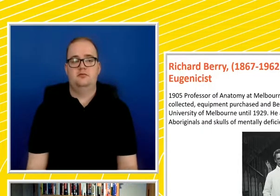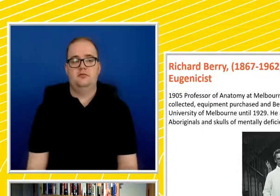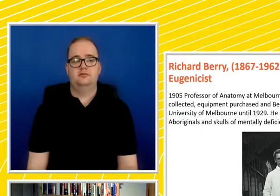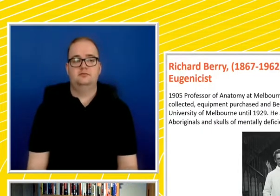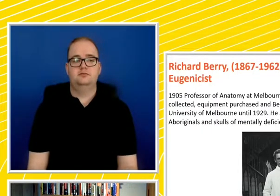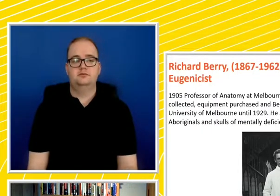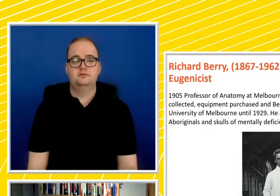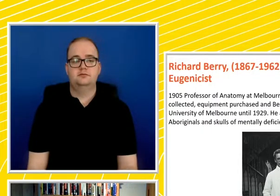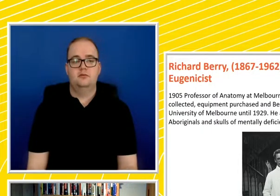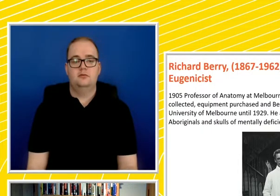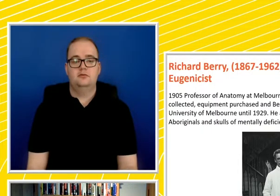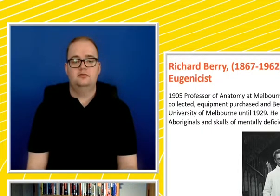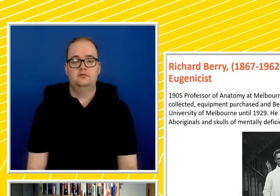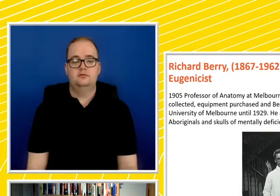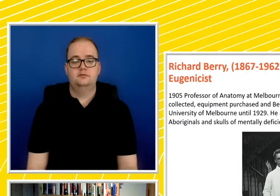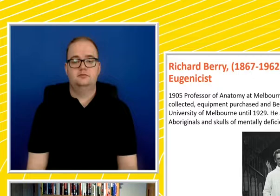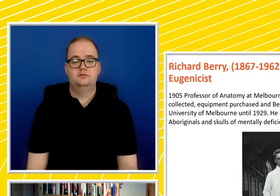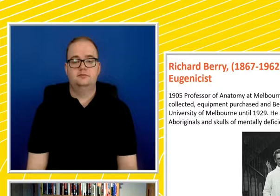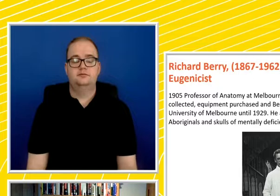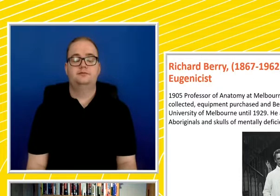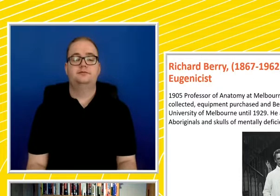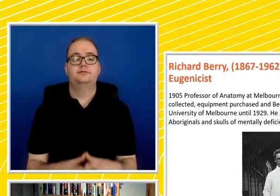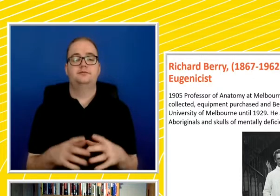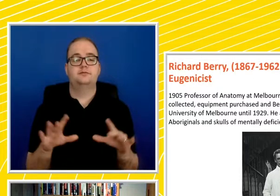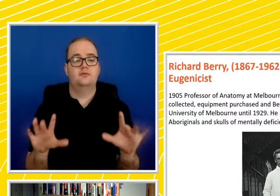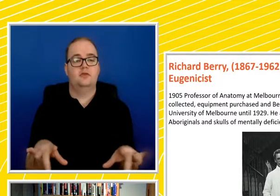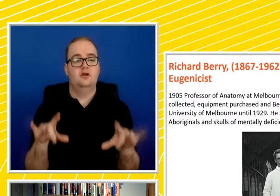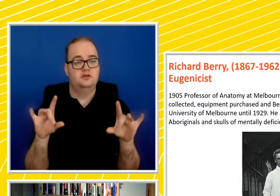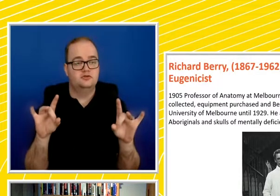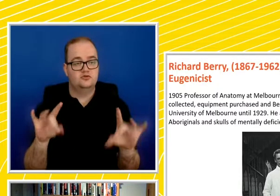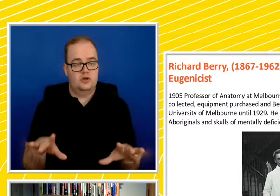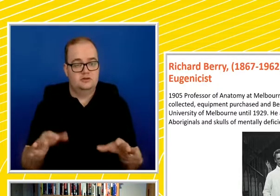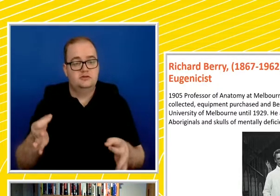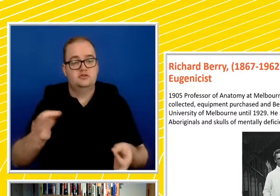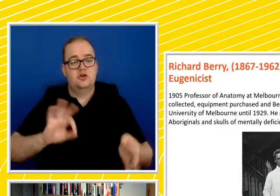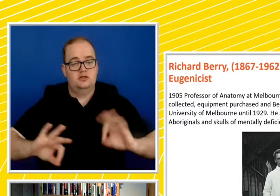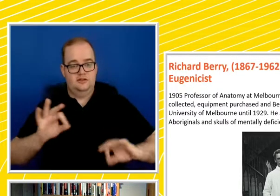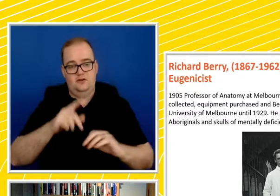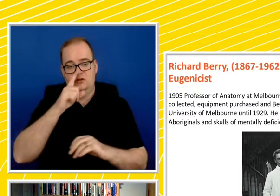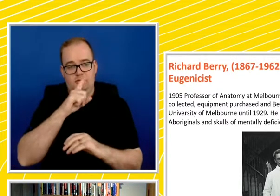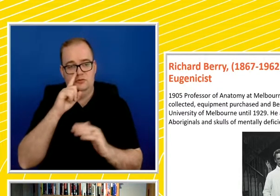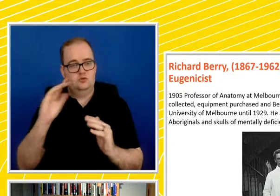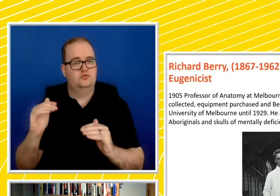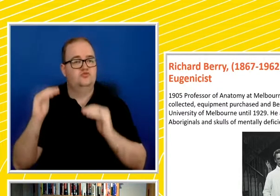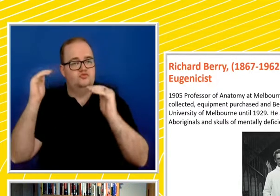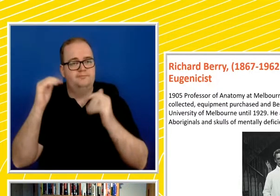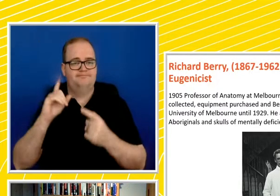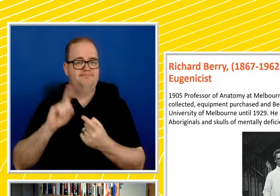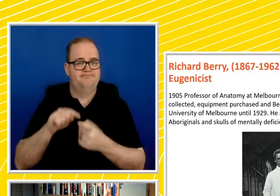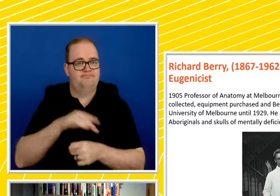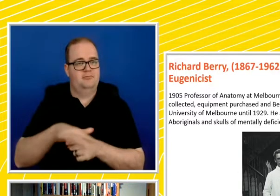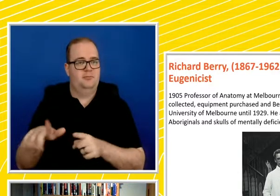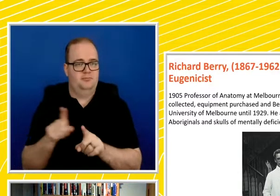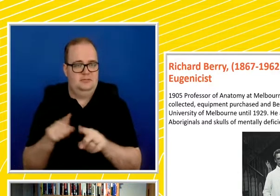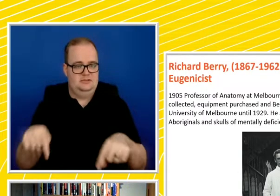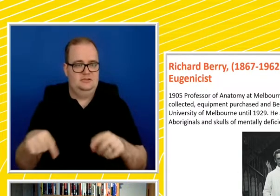Now, the Australian scientific audience, the aristocracy, wasn't immune. Richard Berry,